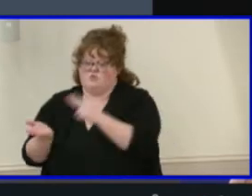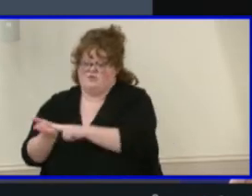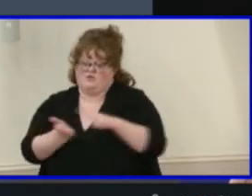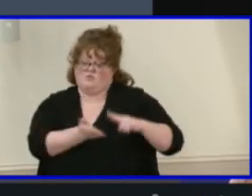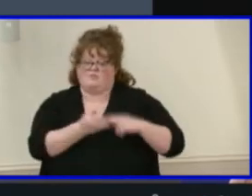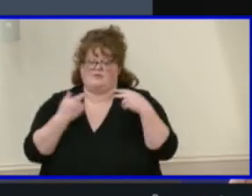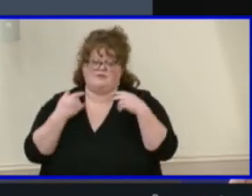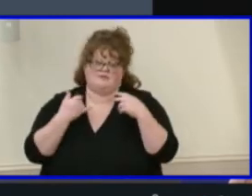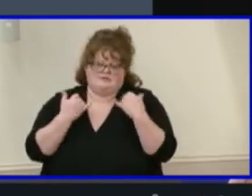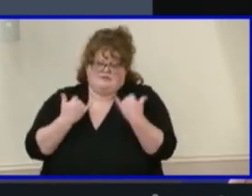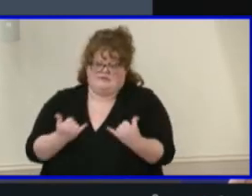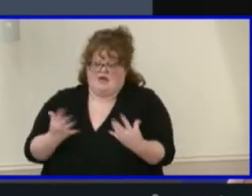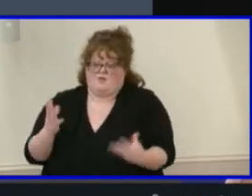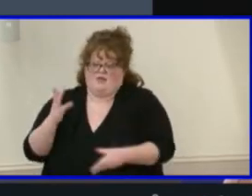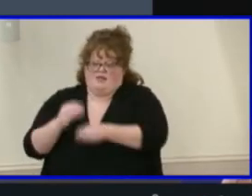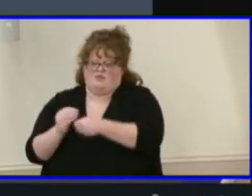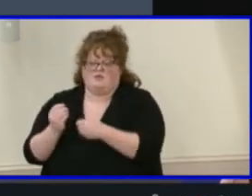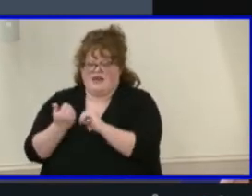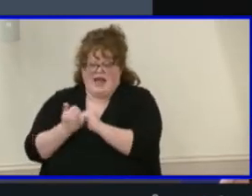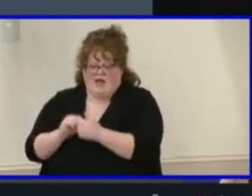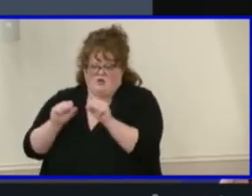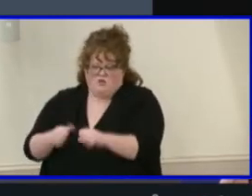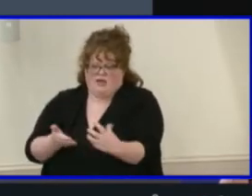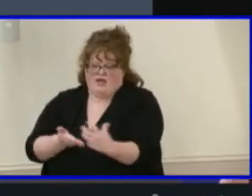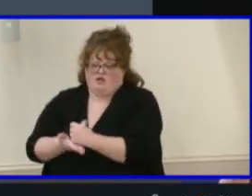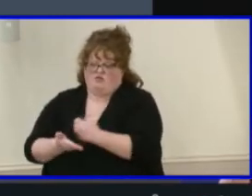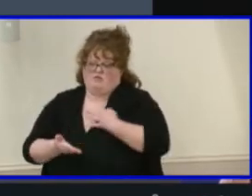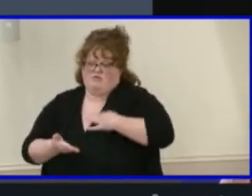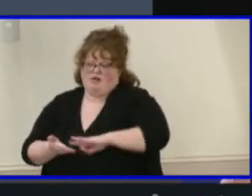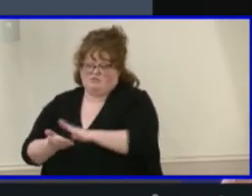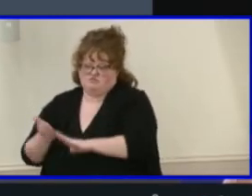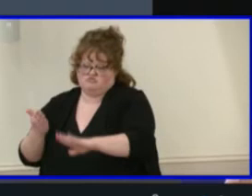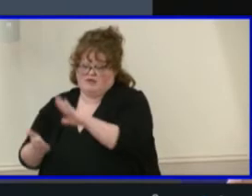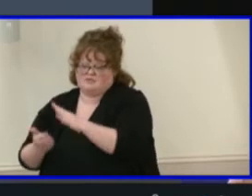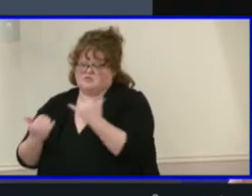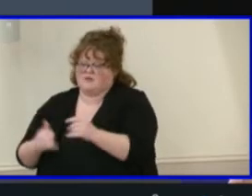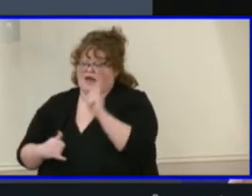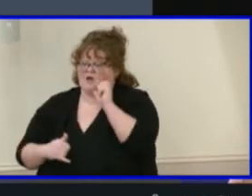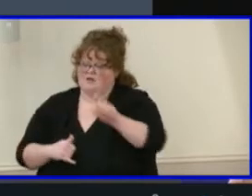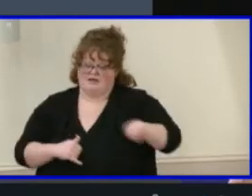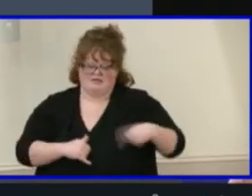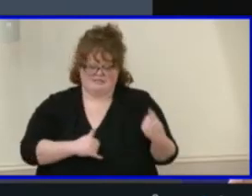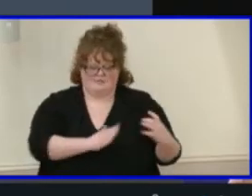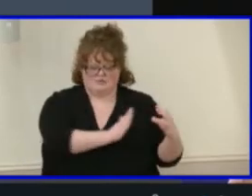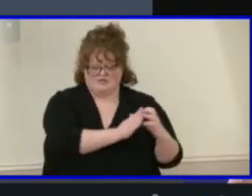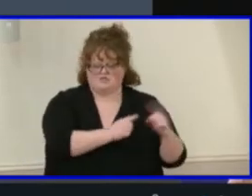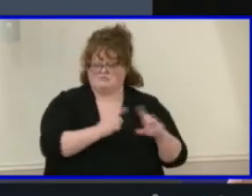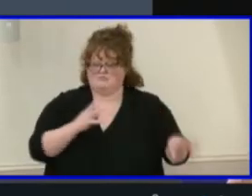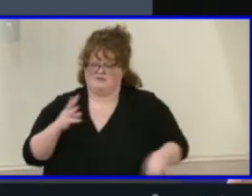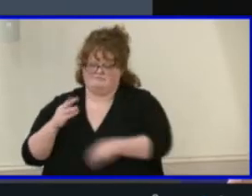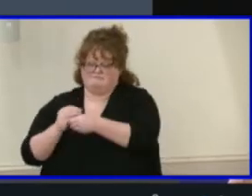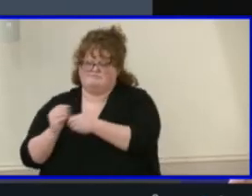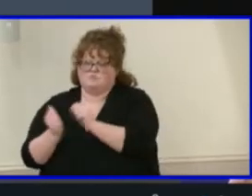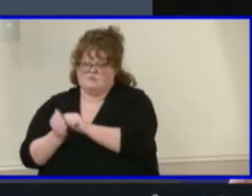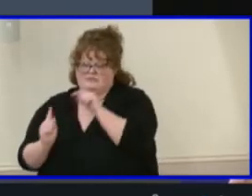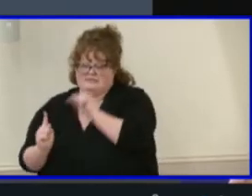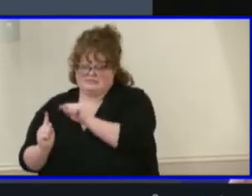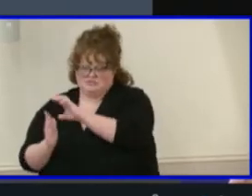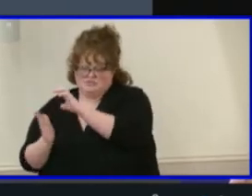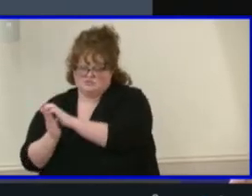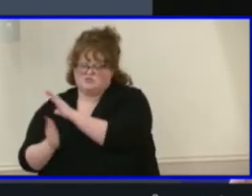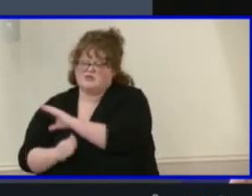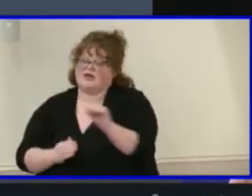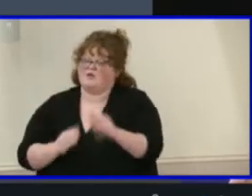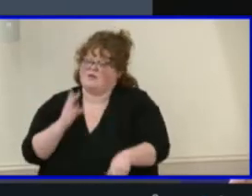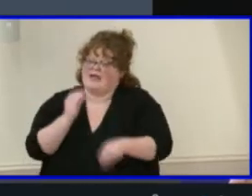for earning college credits while in high school, it was removed as its own standalone section. Additionally, we added a bullet to the